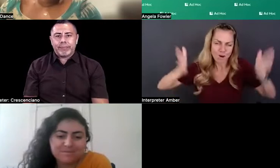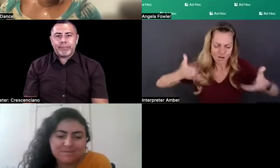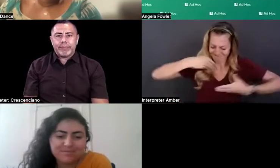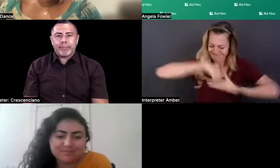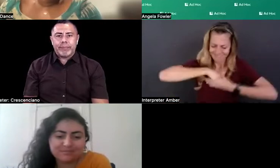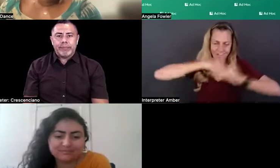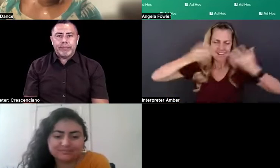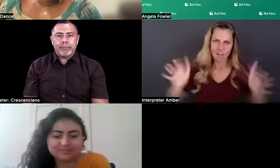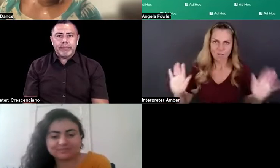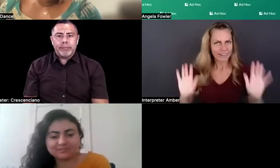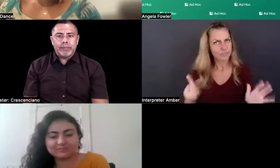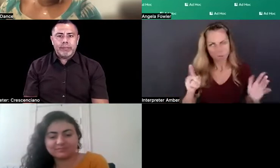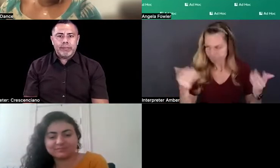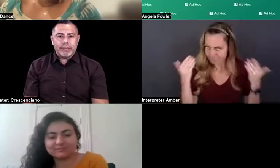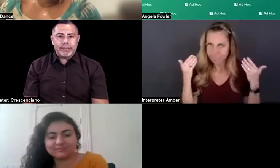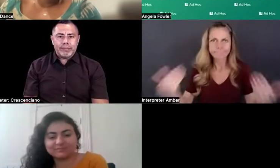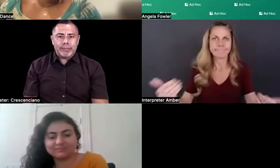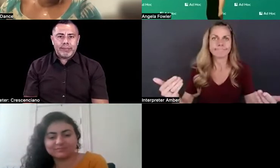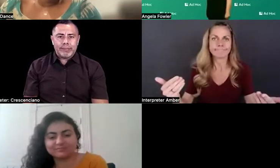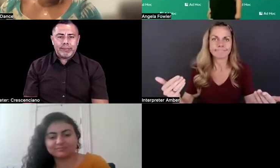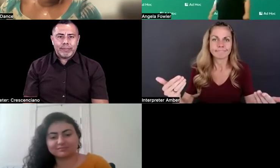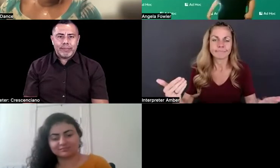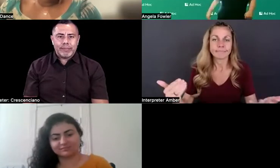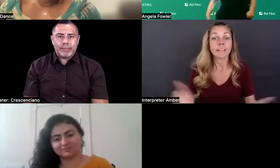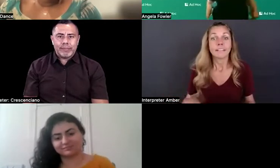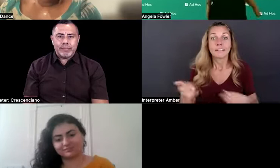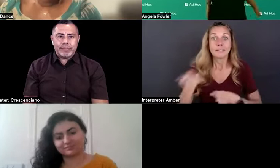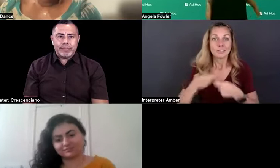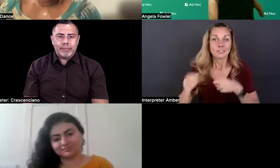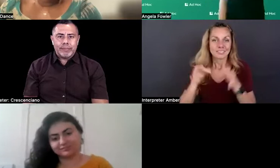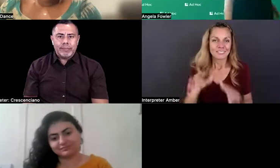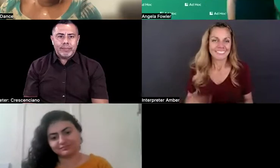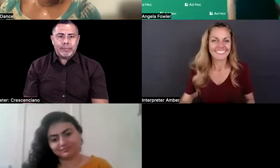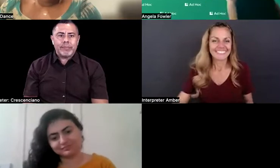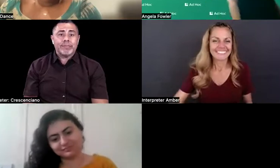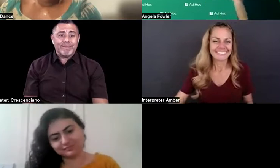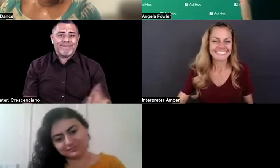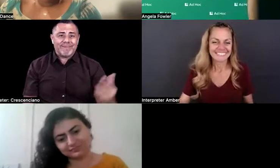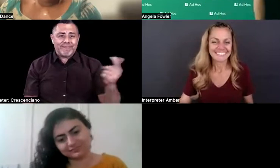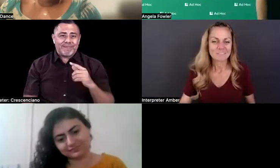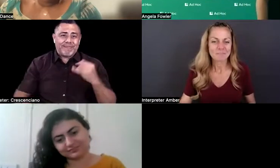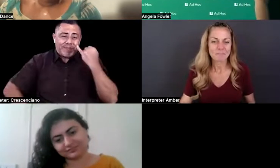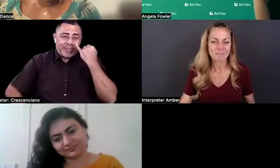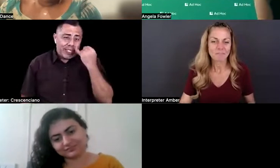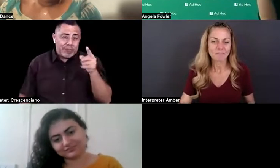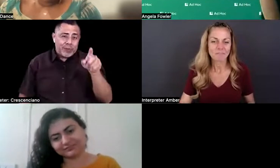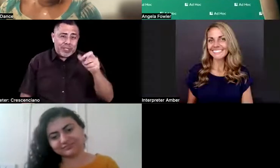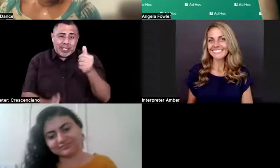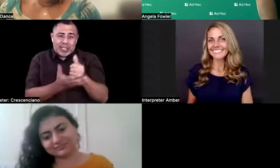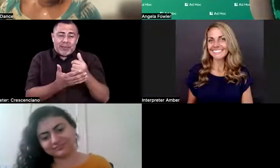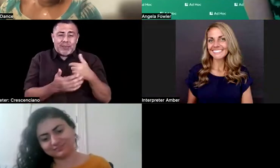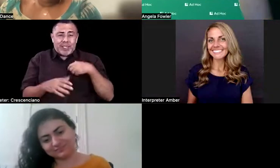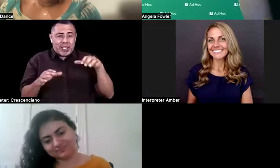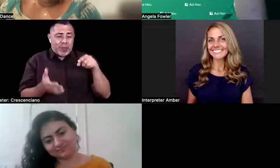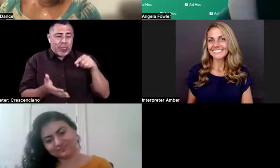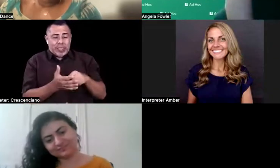you gotta just move forward. Um, if you need any help with that, like I do this like 24 hours a day. So I like